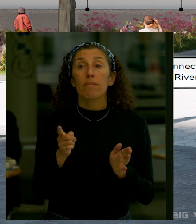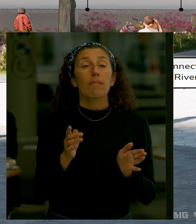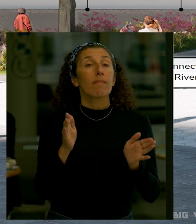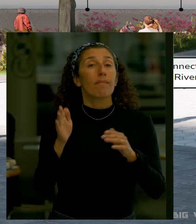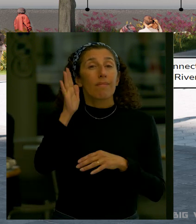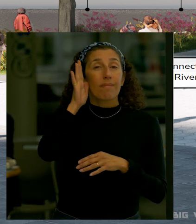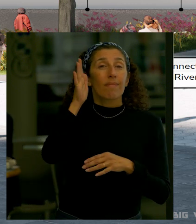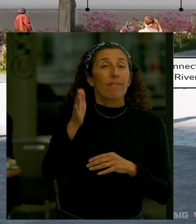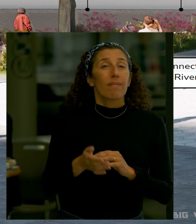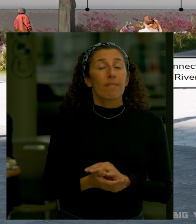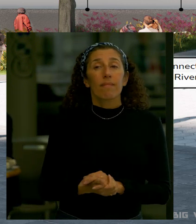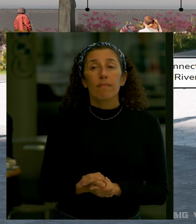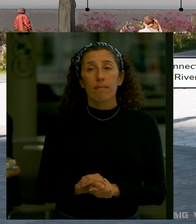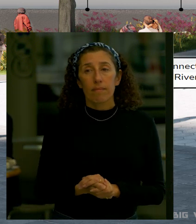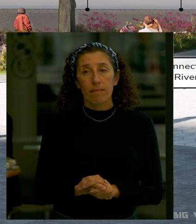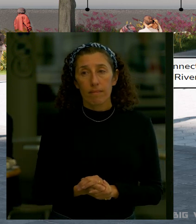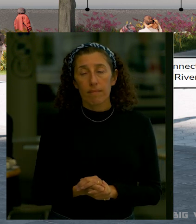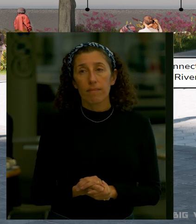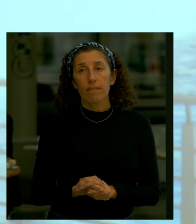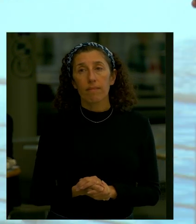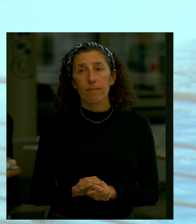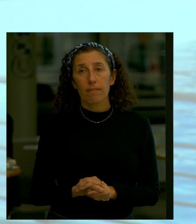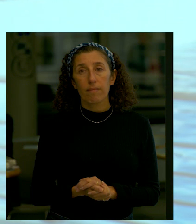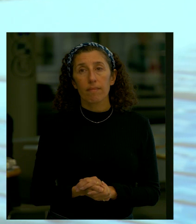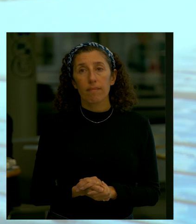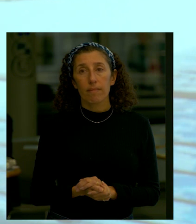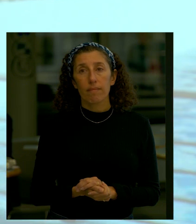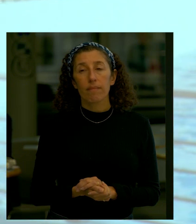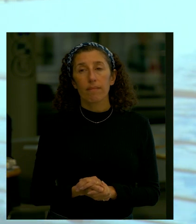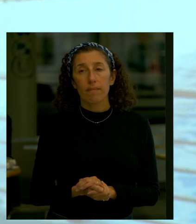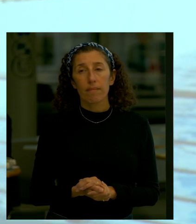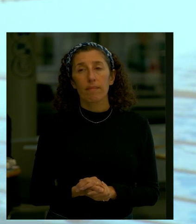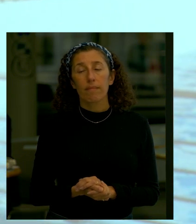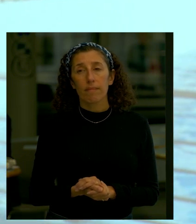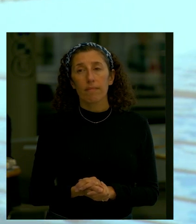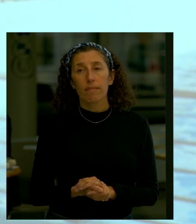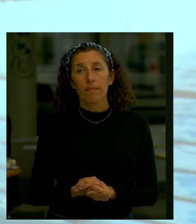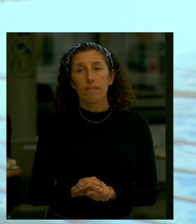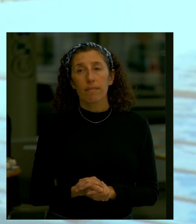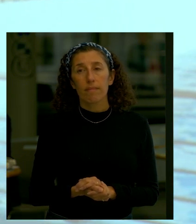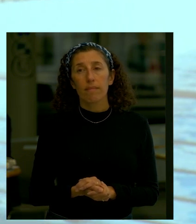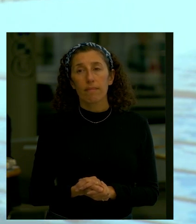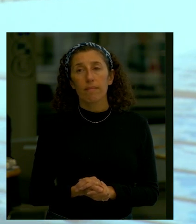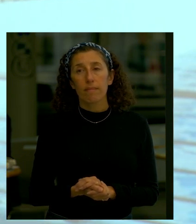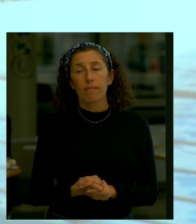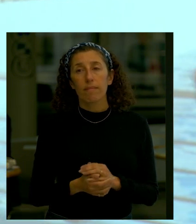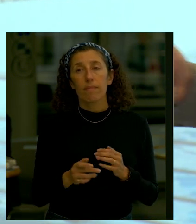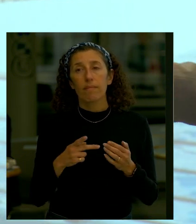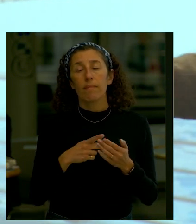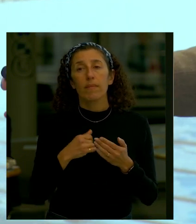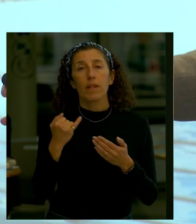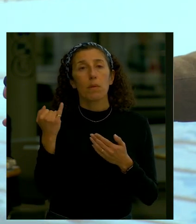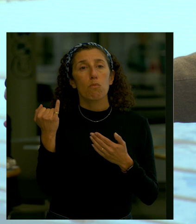so again just so that we're clear the project elements sit against and adjacent to the high school they're not